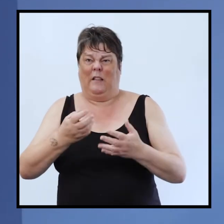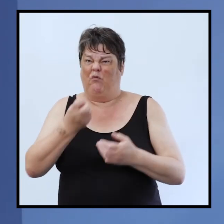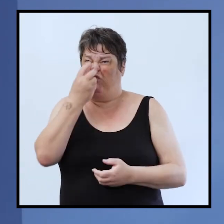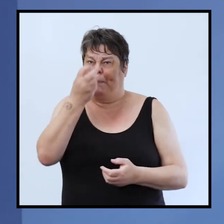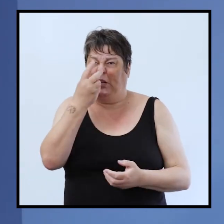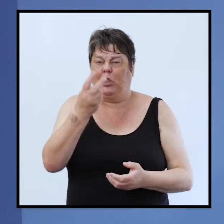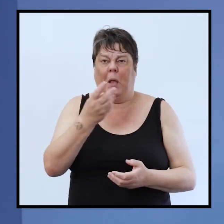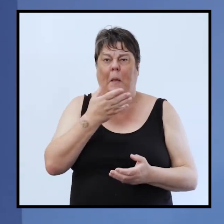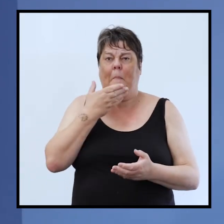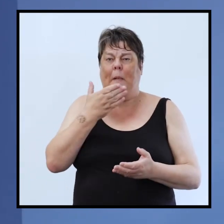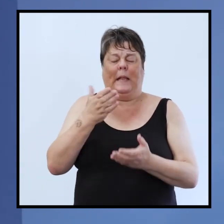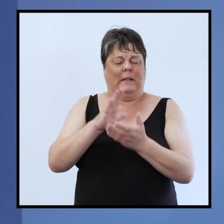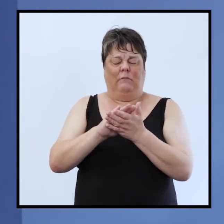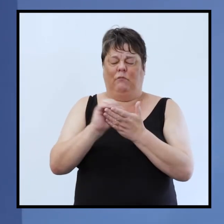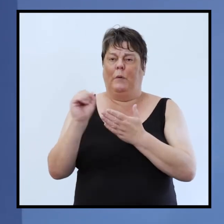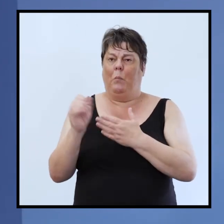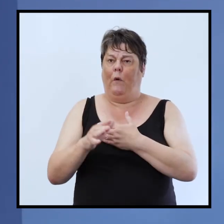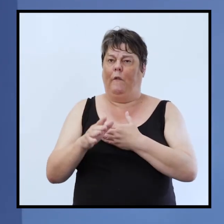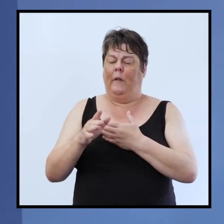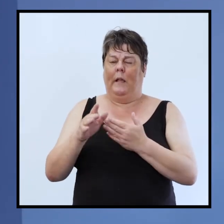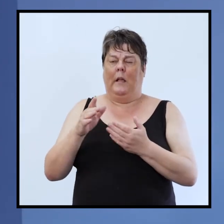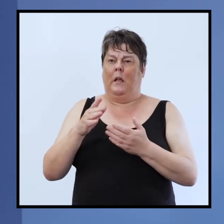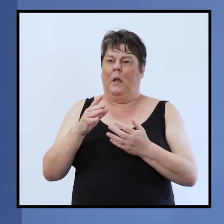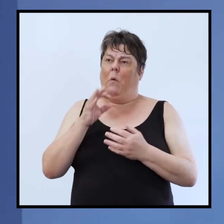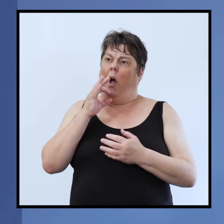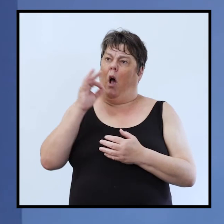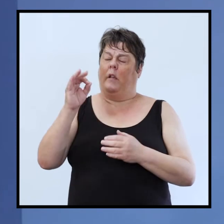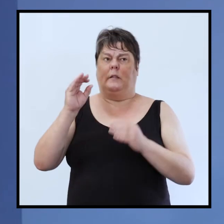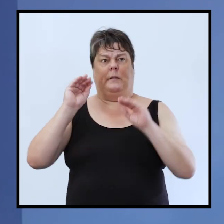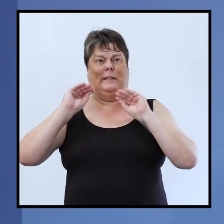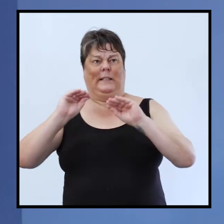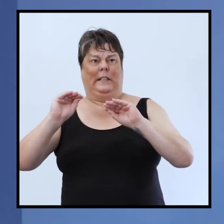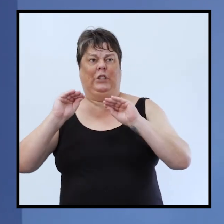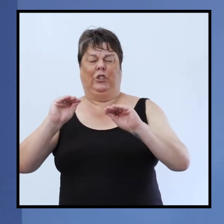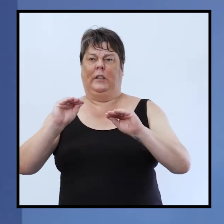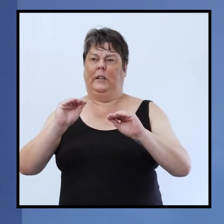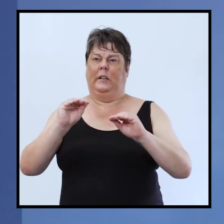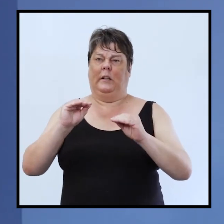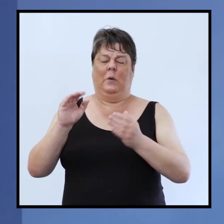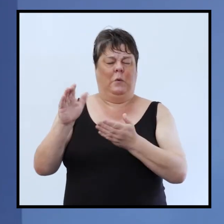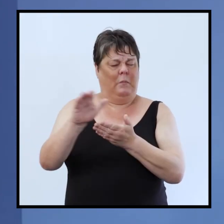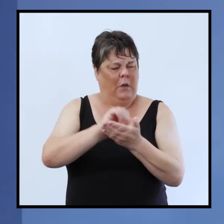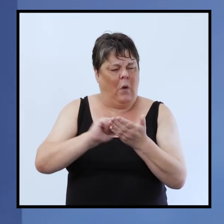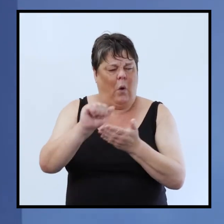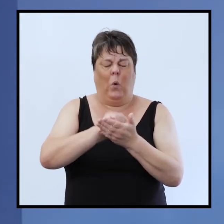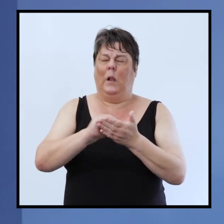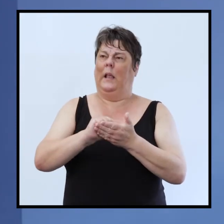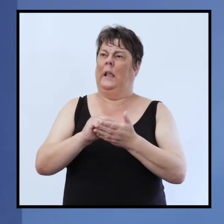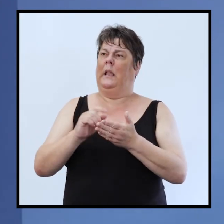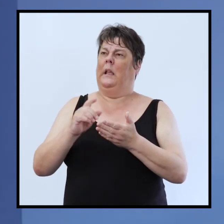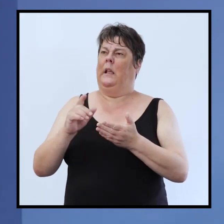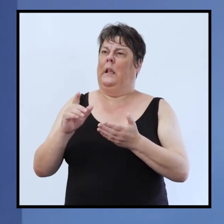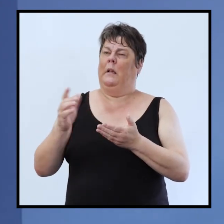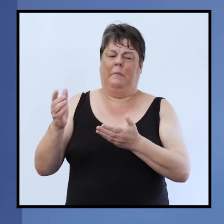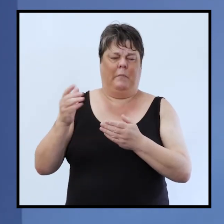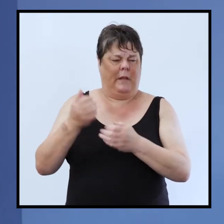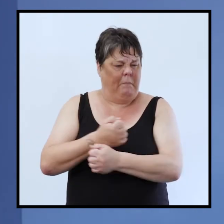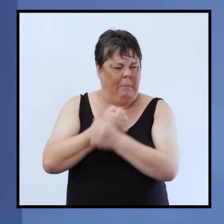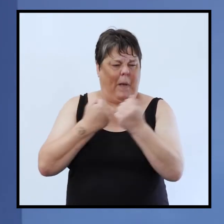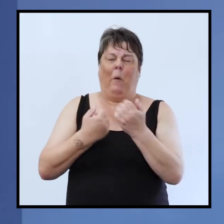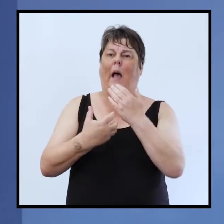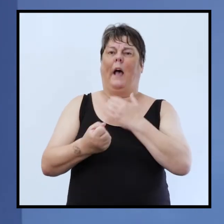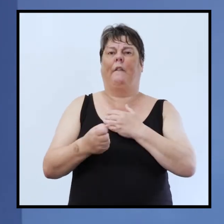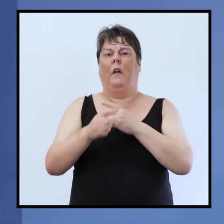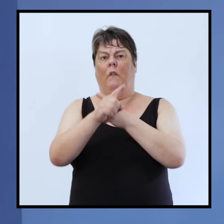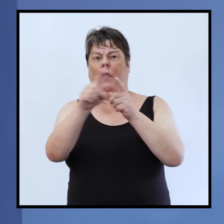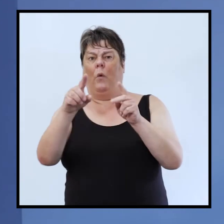or whatever and when you just sanctify and bring power to your word i pray for everyone watching that they would they would